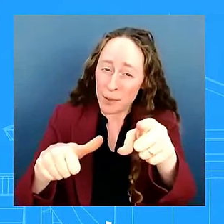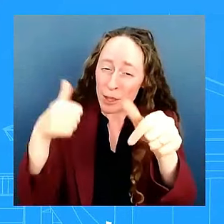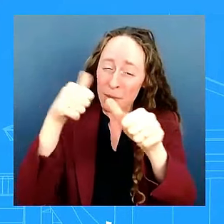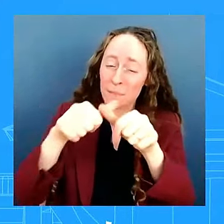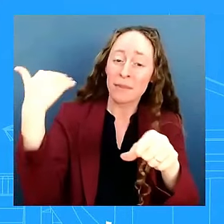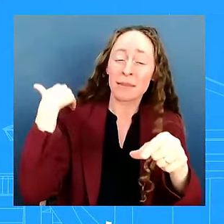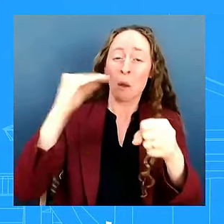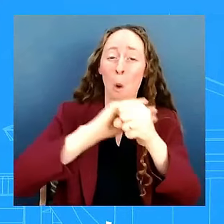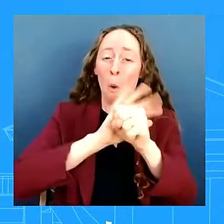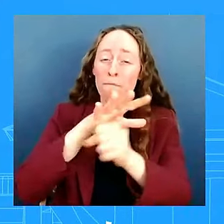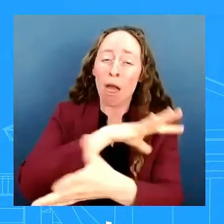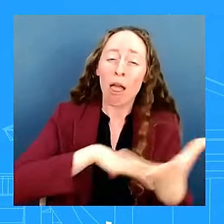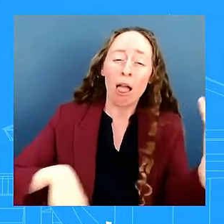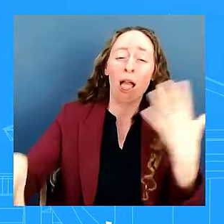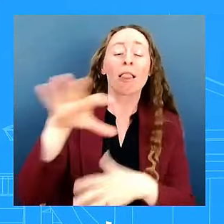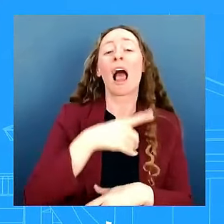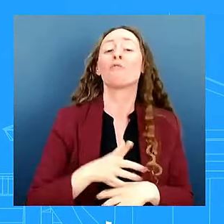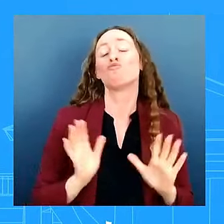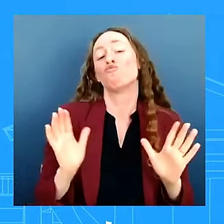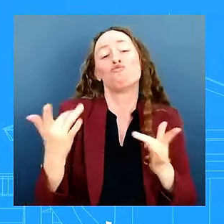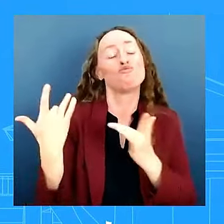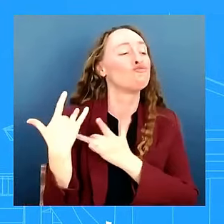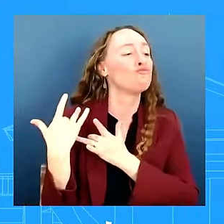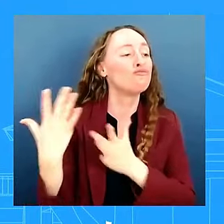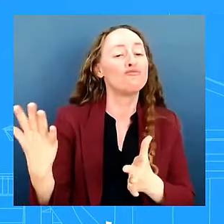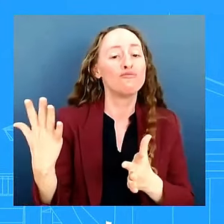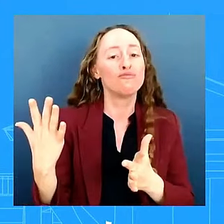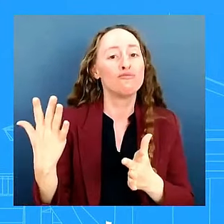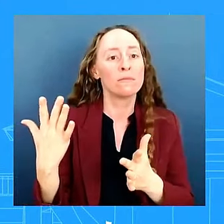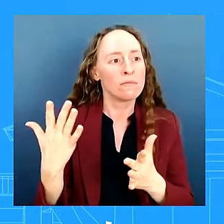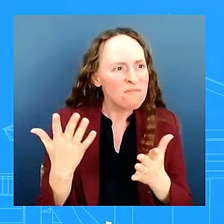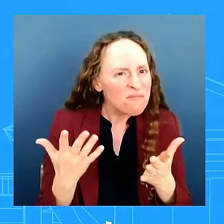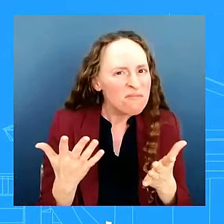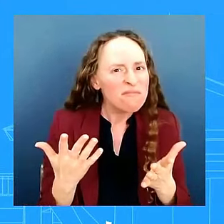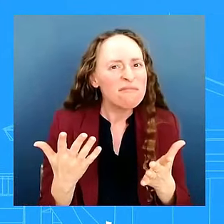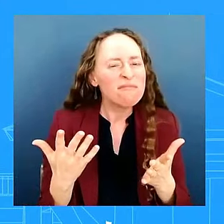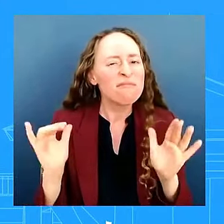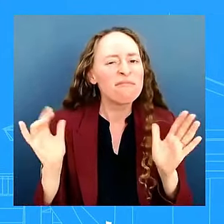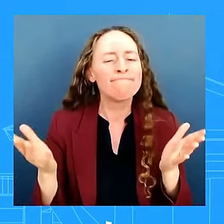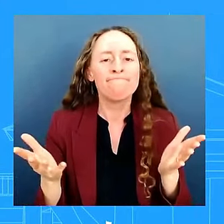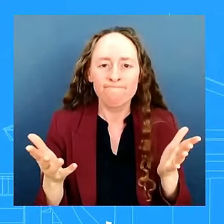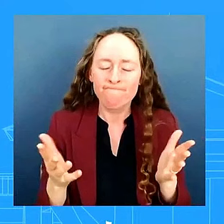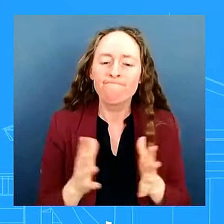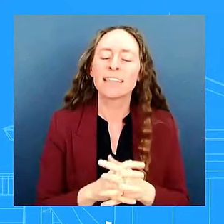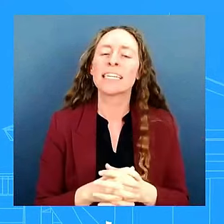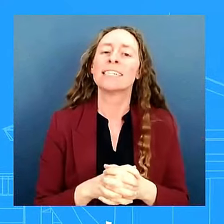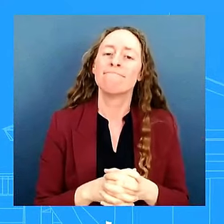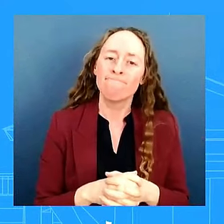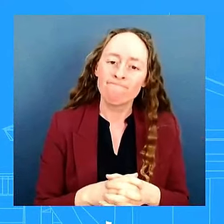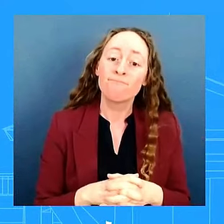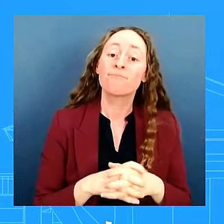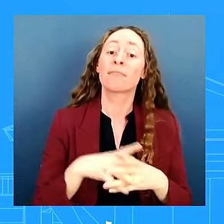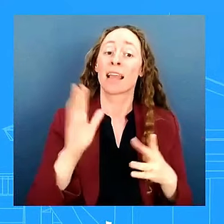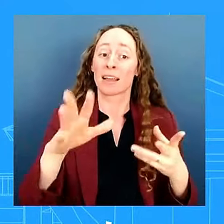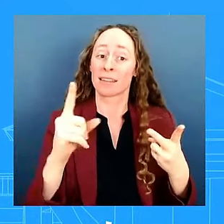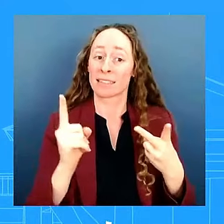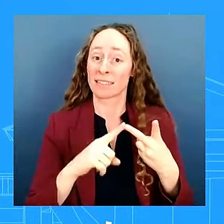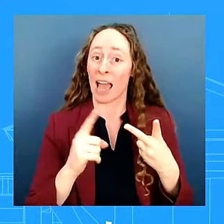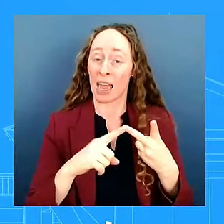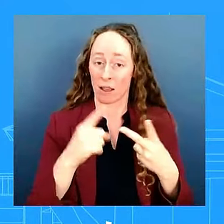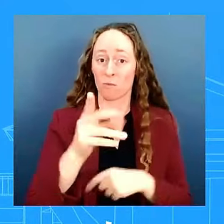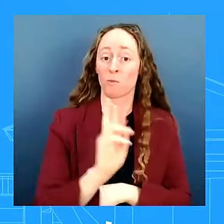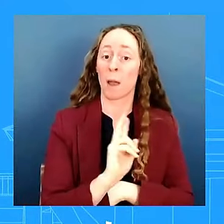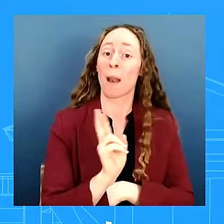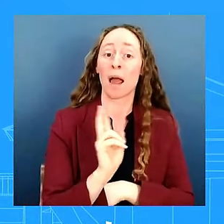economy wasn't a tailspin and and to this day republicans have refused they continue